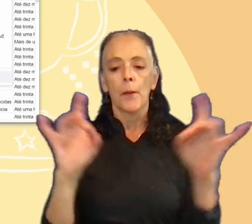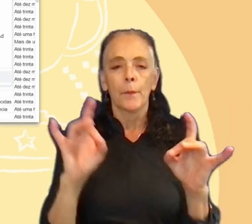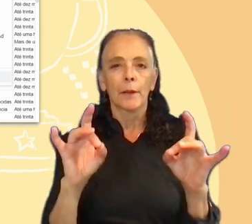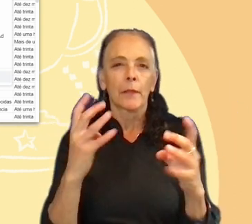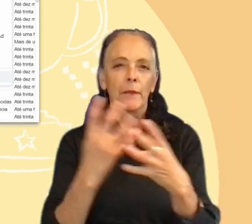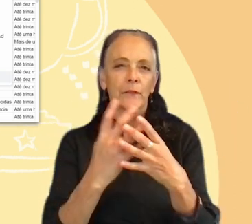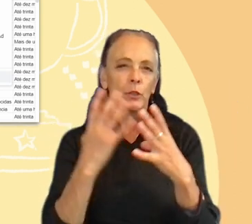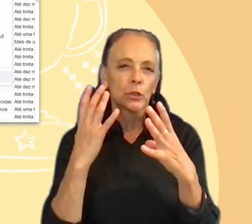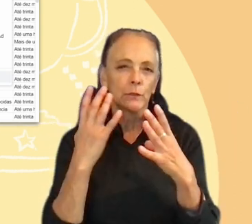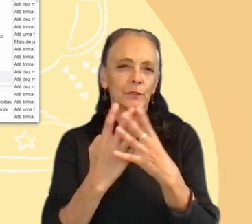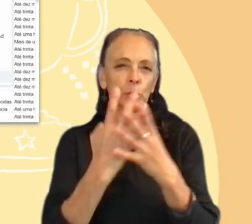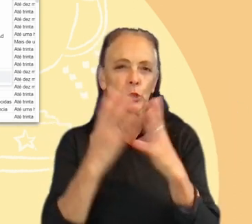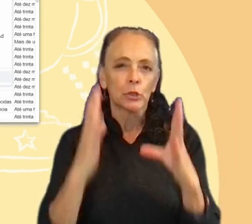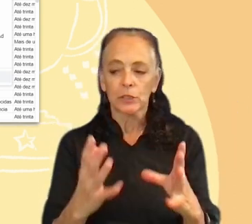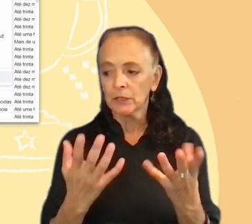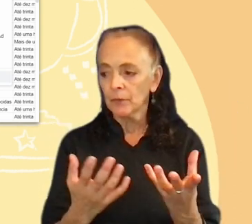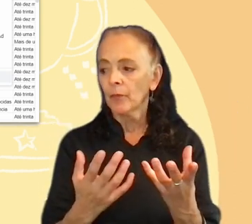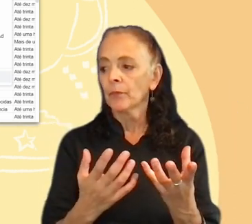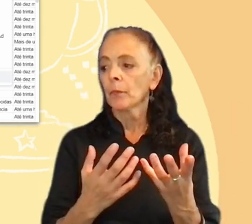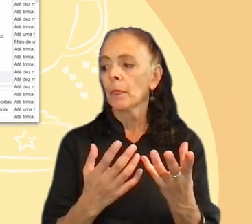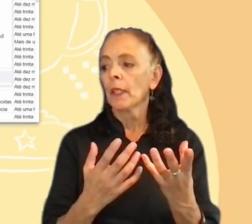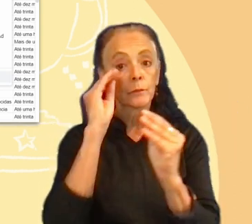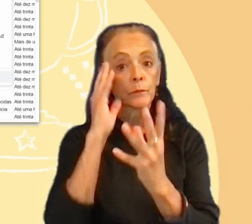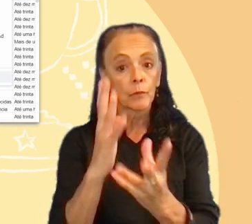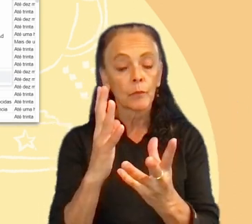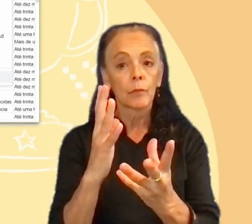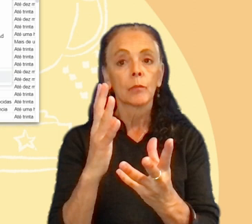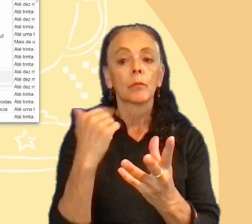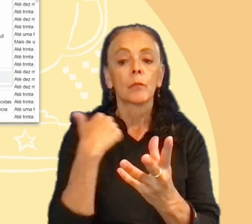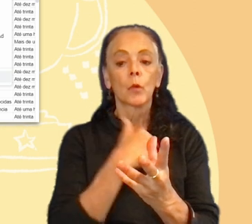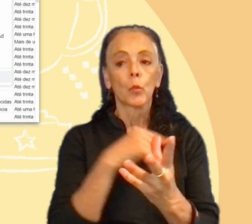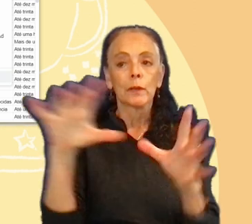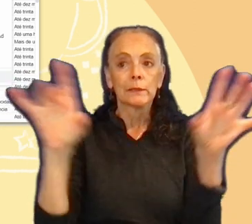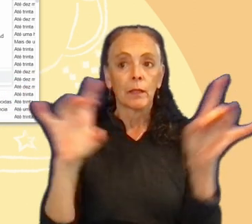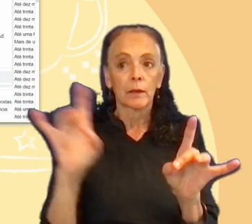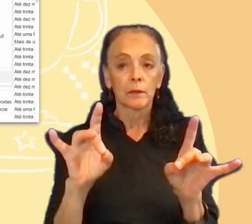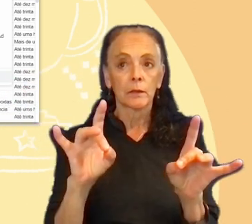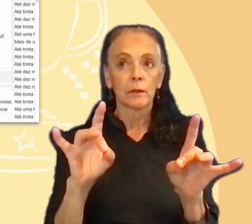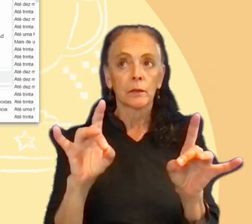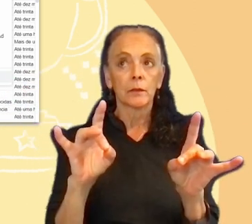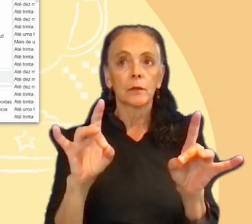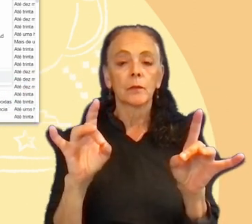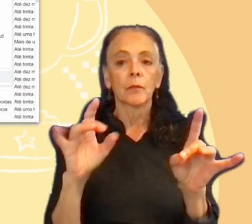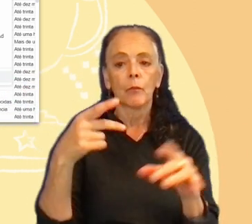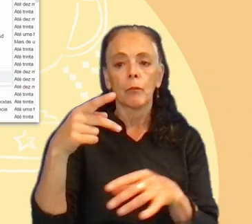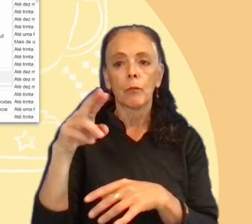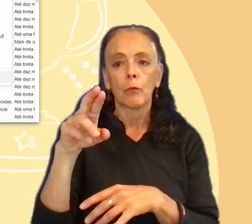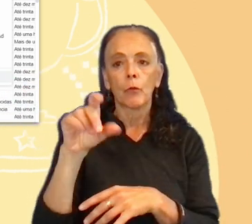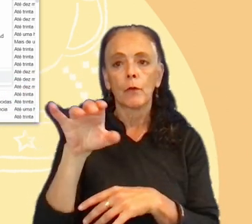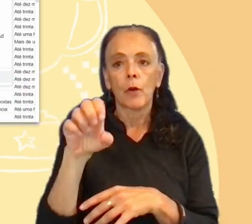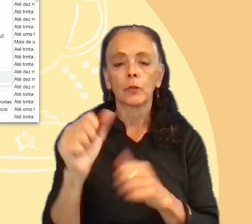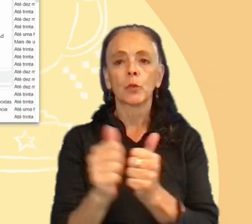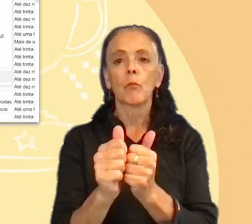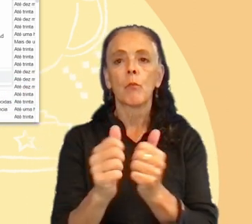broad them. So, it's important to say here that we selected the profiles that had more